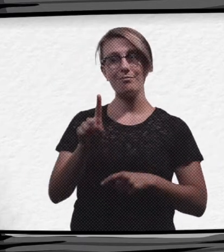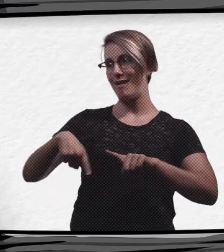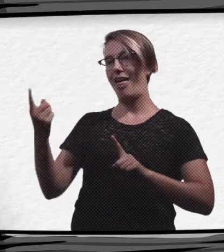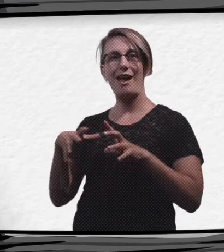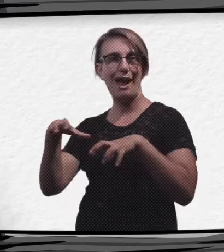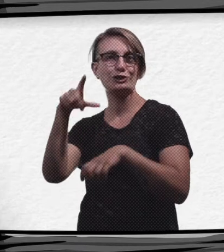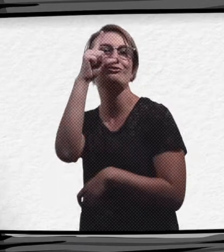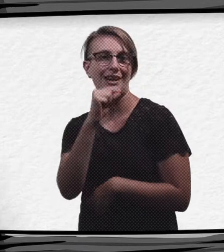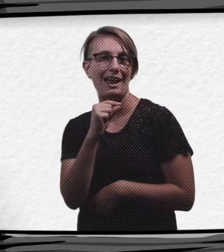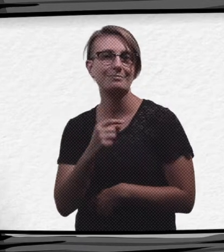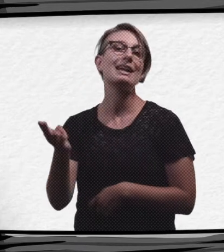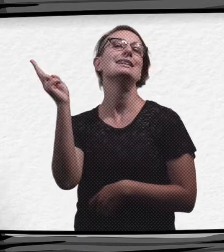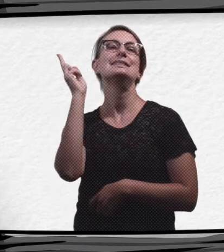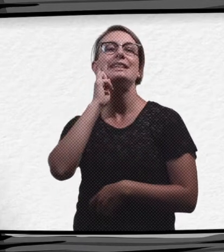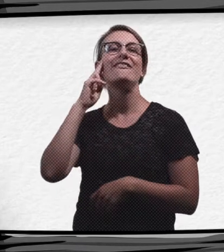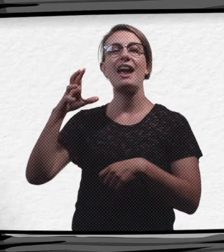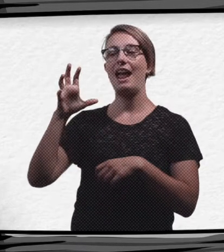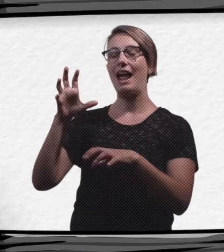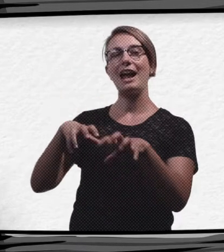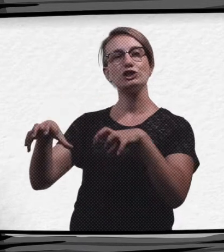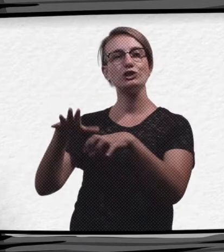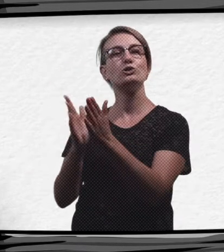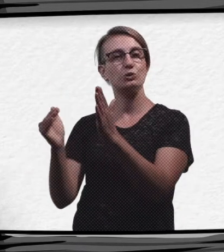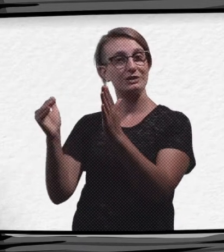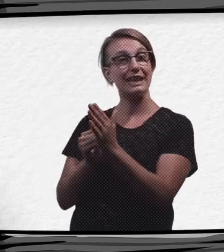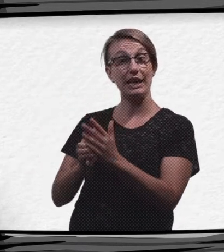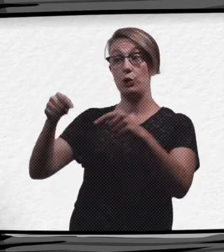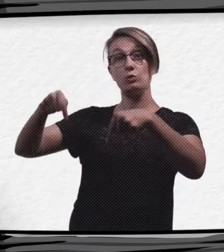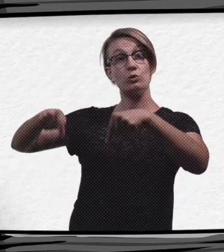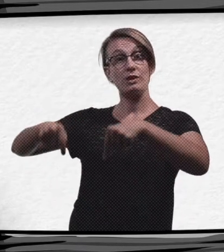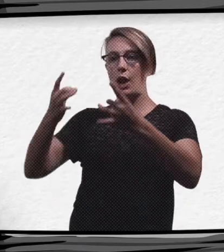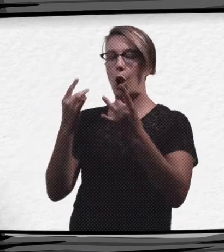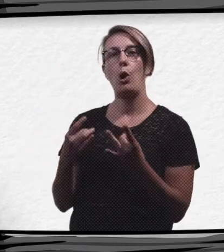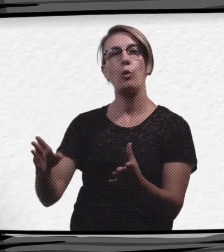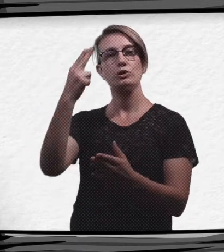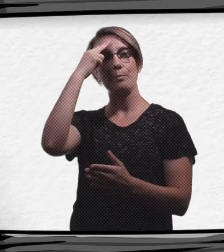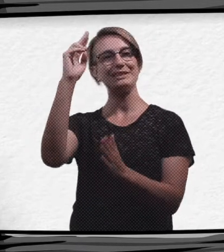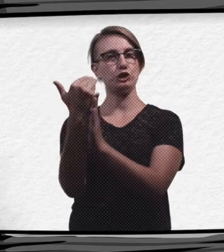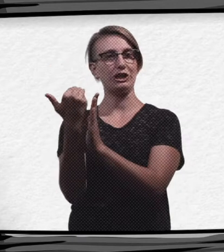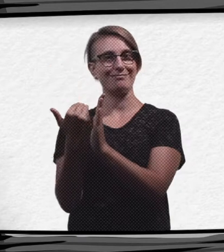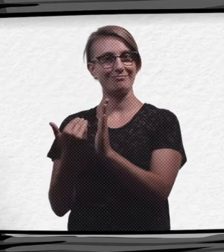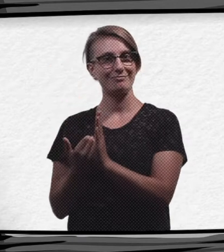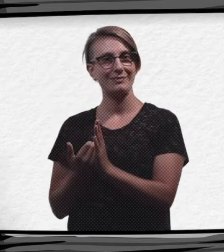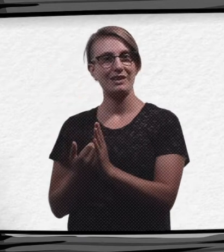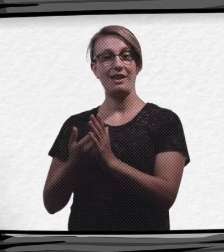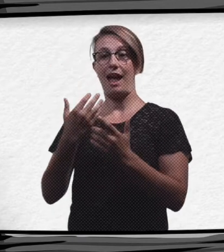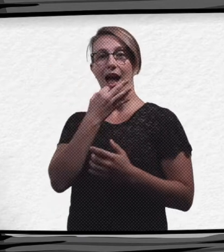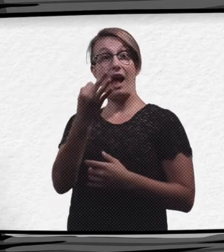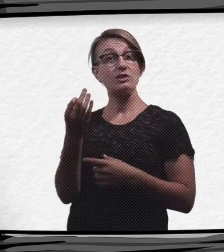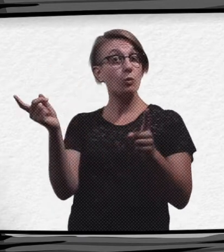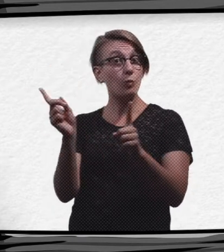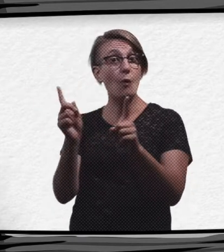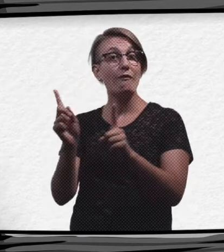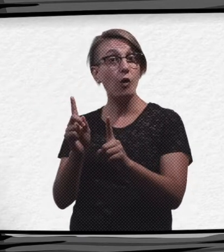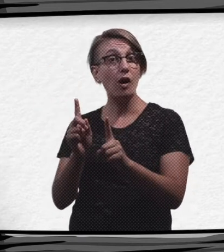the amazing people at Deaf Action New Zealand have launched a petition, calling for the removal of language barriers to political